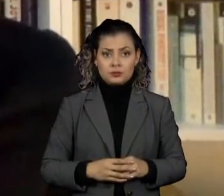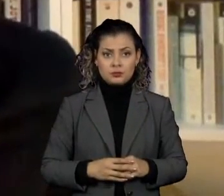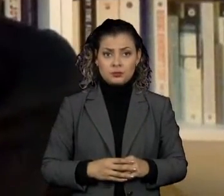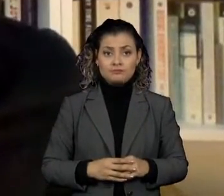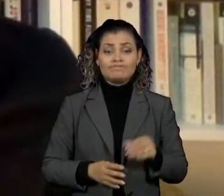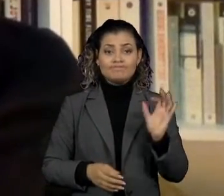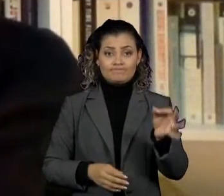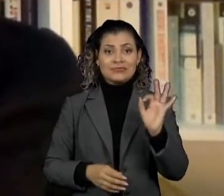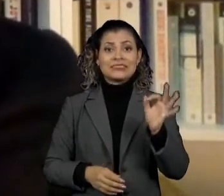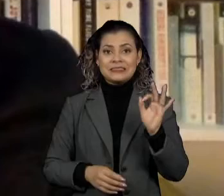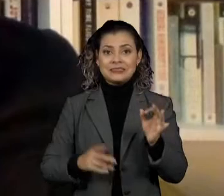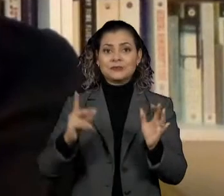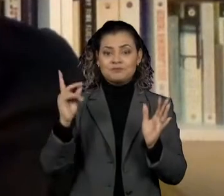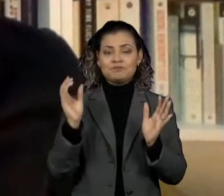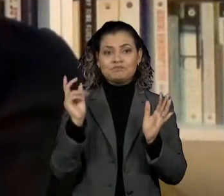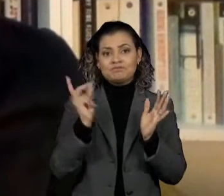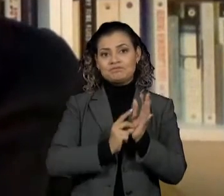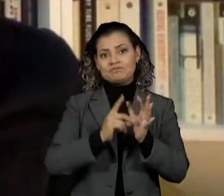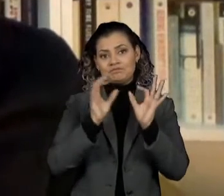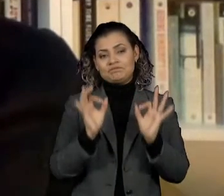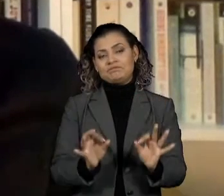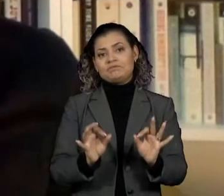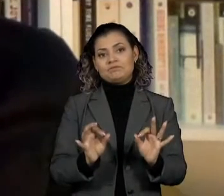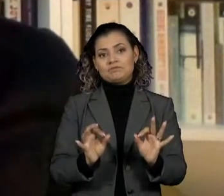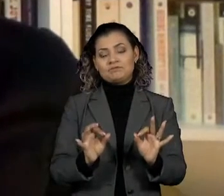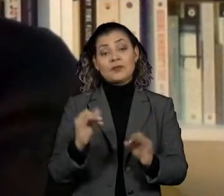Yes, so you're raising a very important point.